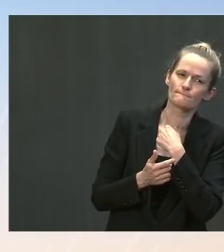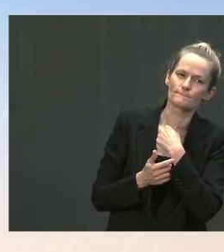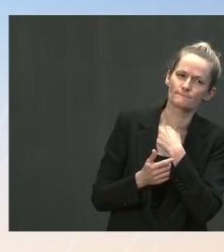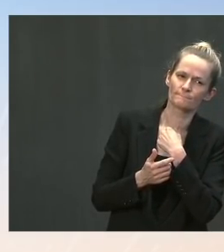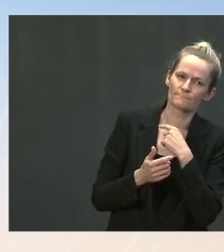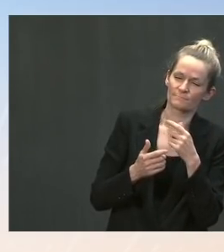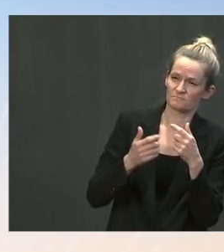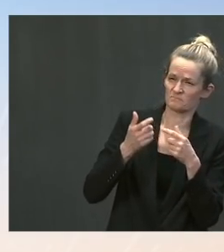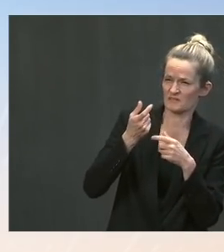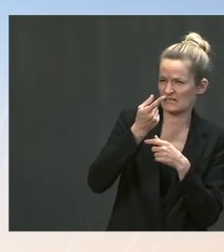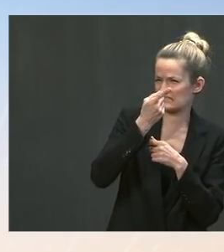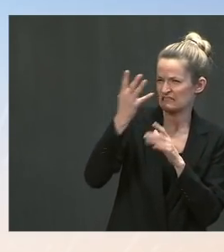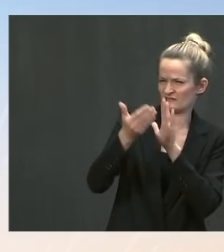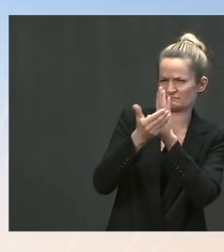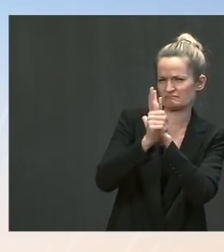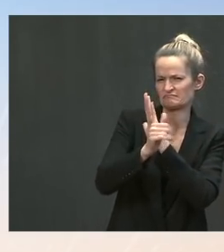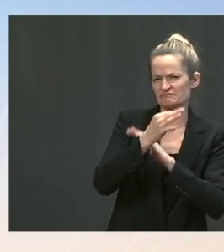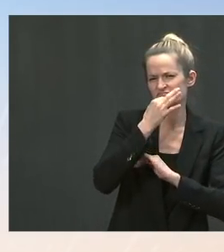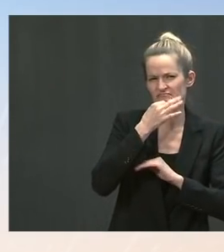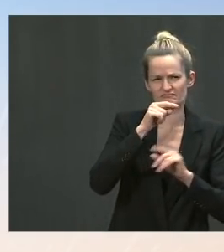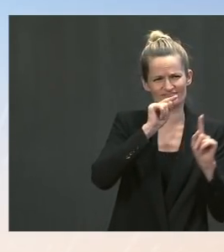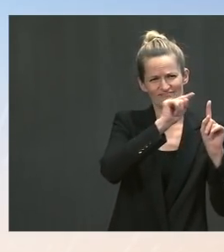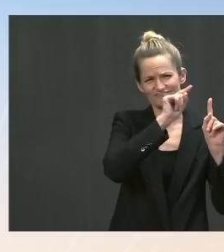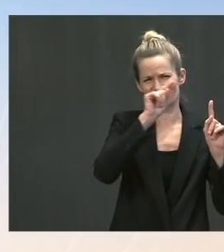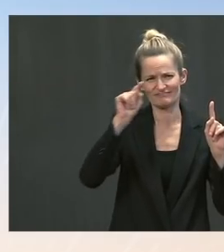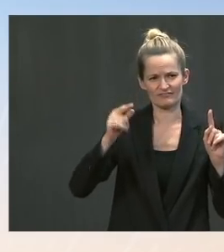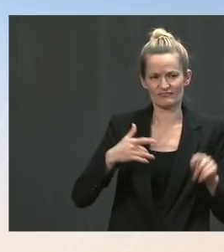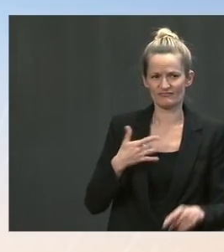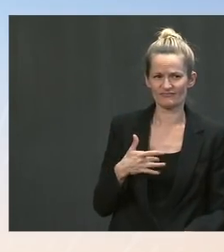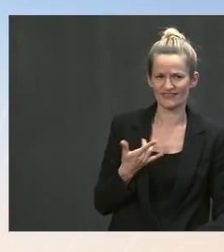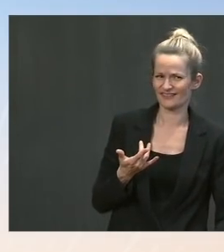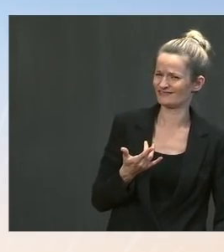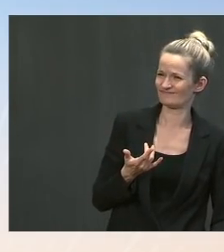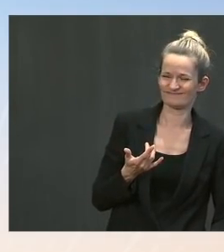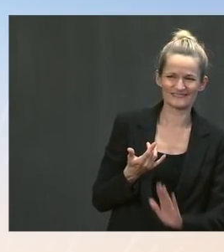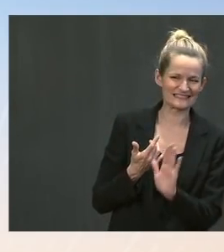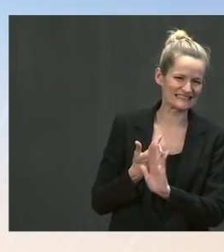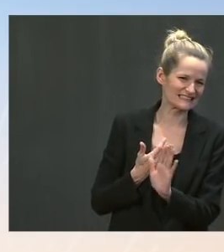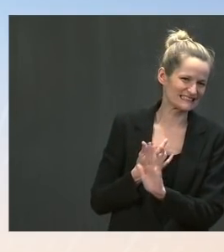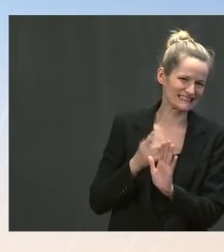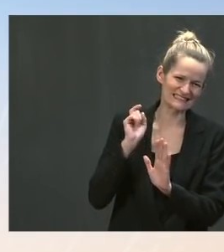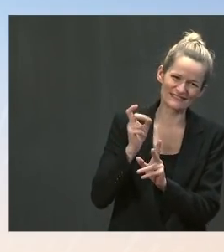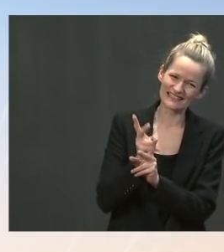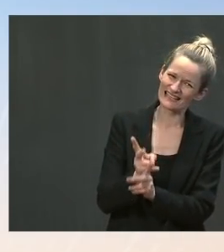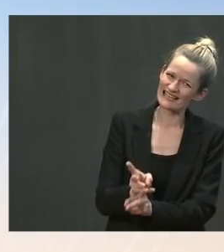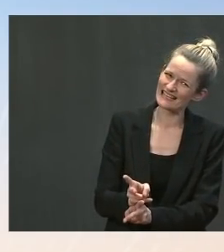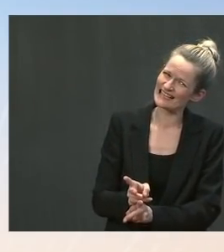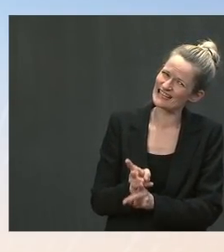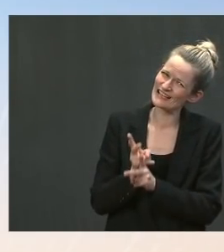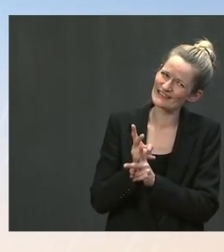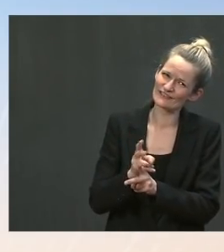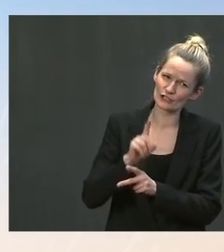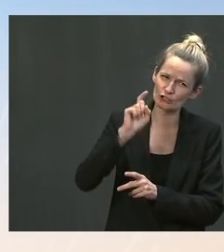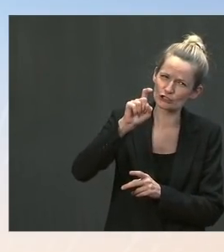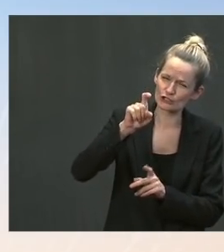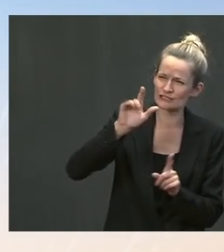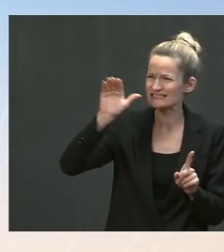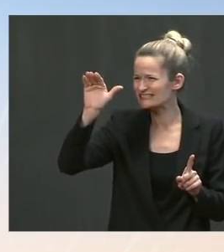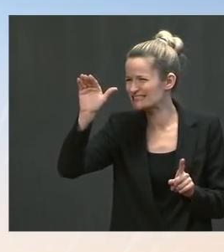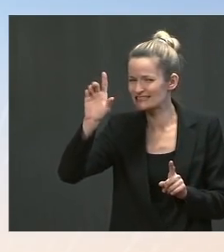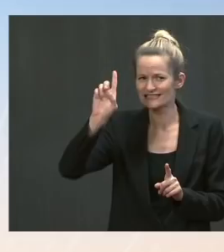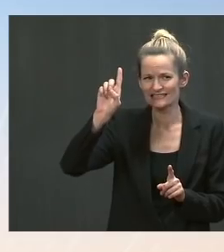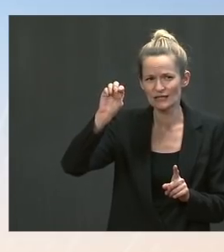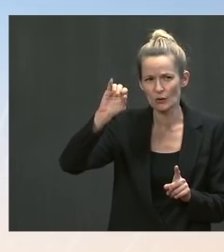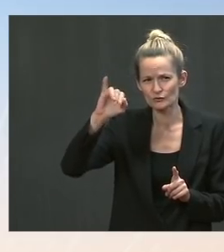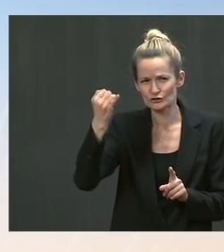with feel it does not, isn't he putting them in a pretty awkward position to be asking the Justice Department to defend something the President himself doesn't necessarily